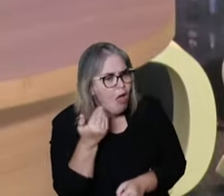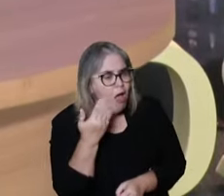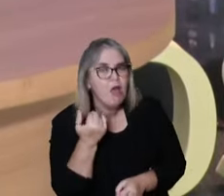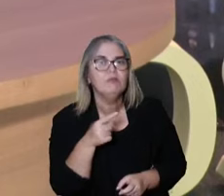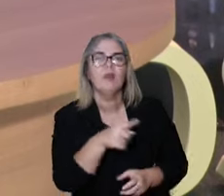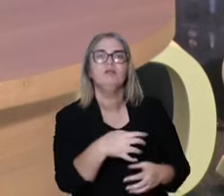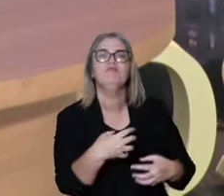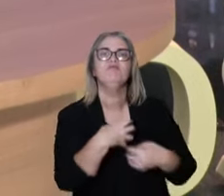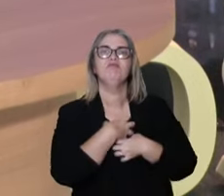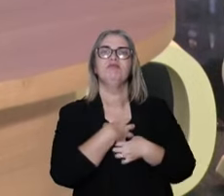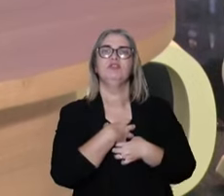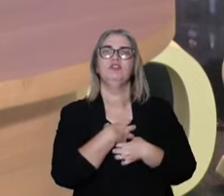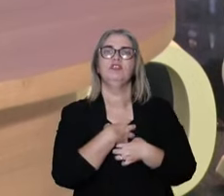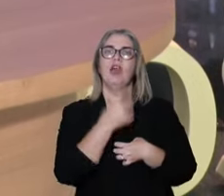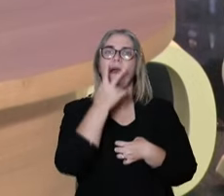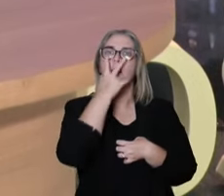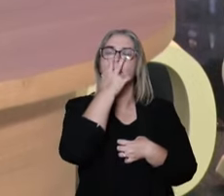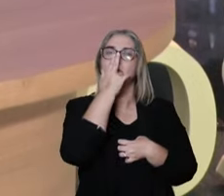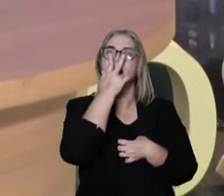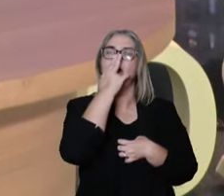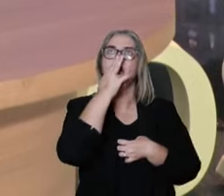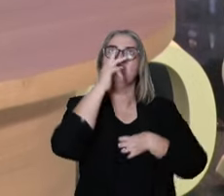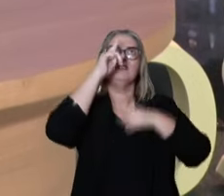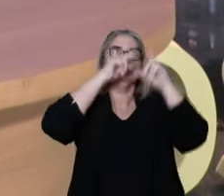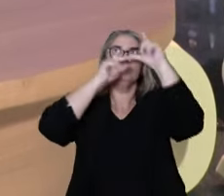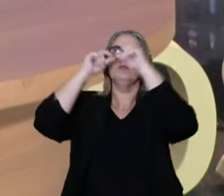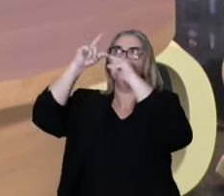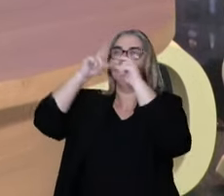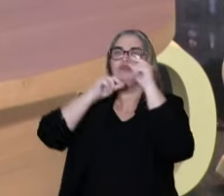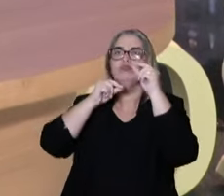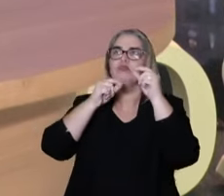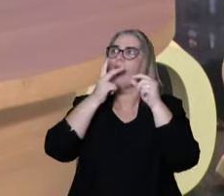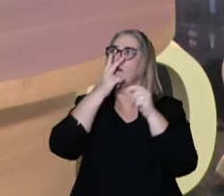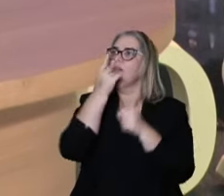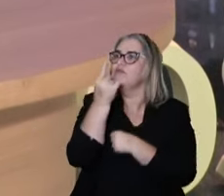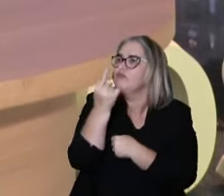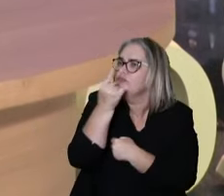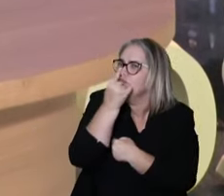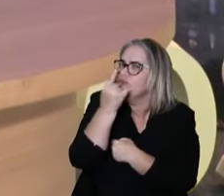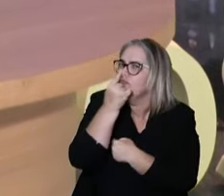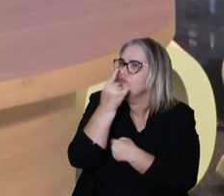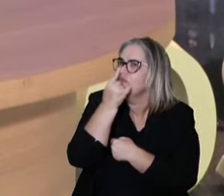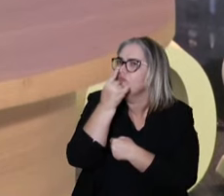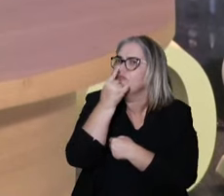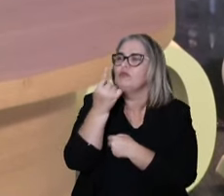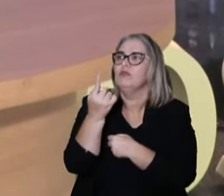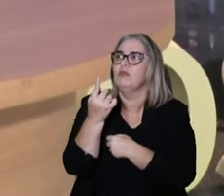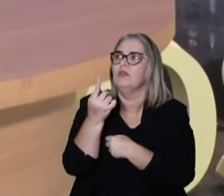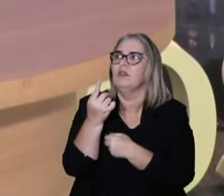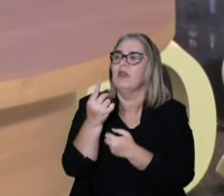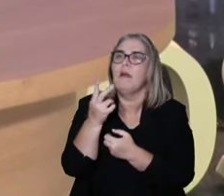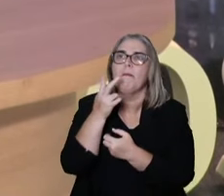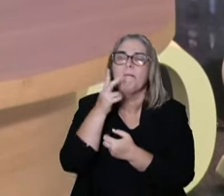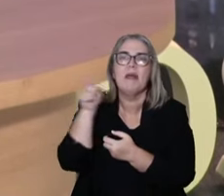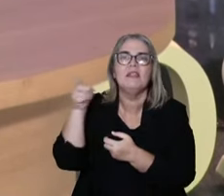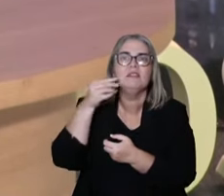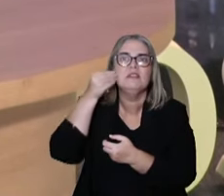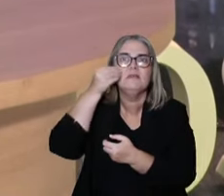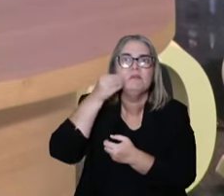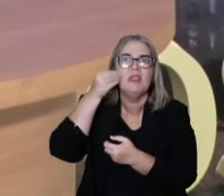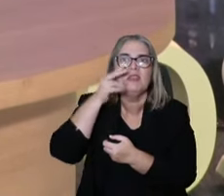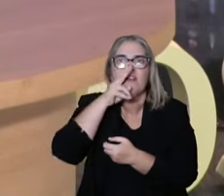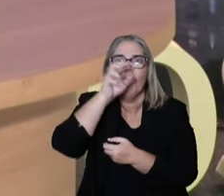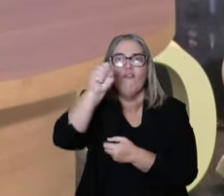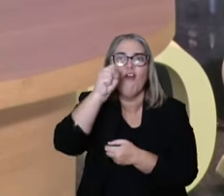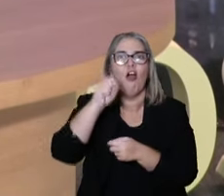Chinese medicine and this feeling of a cosmology, of a closer cosmology to our originary